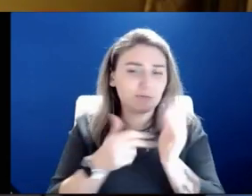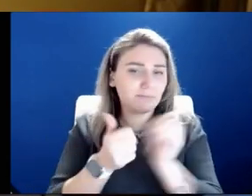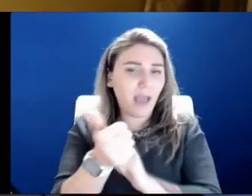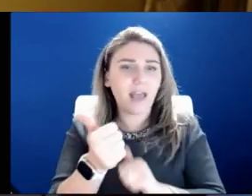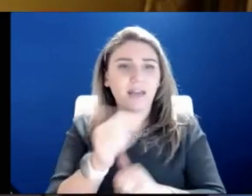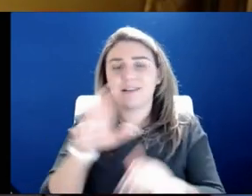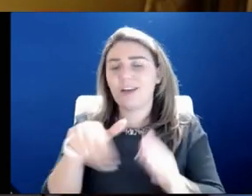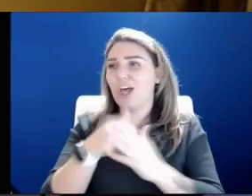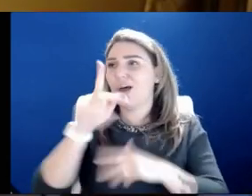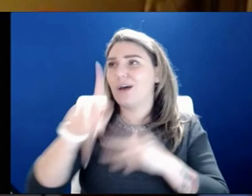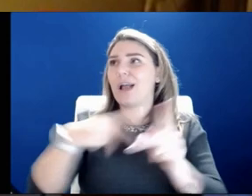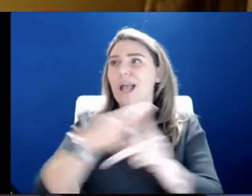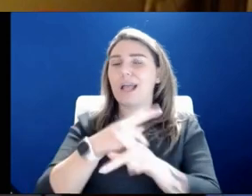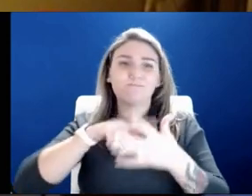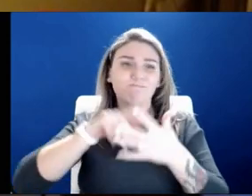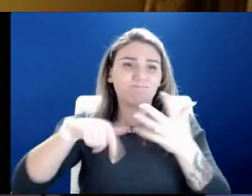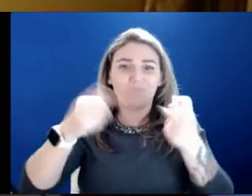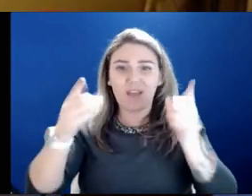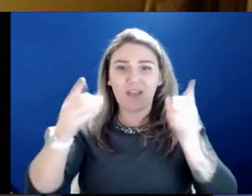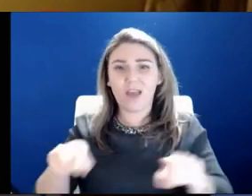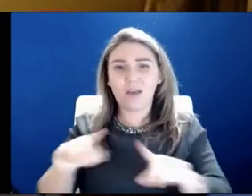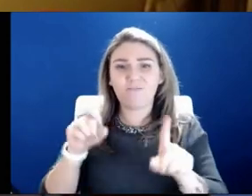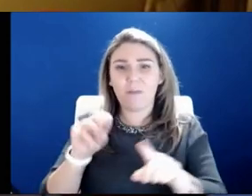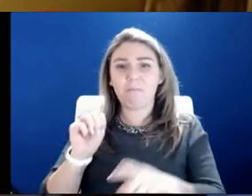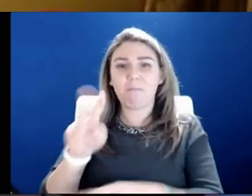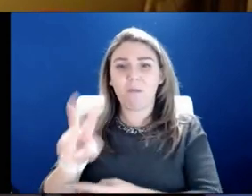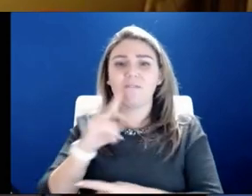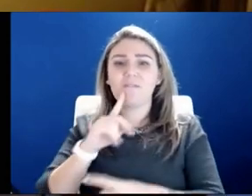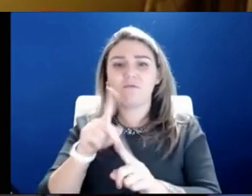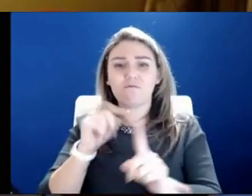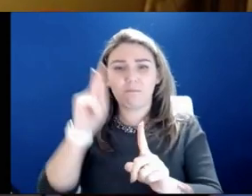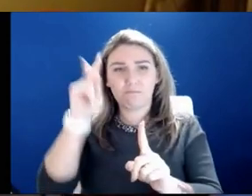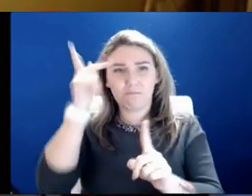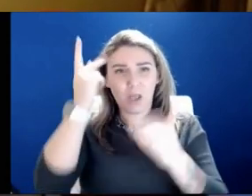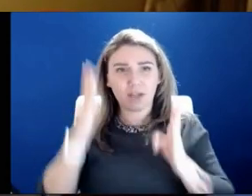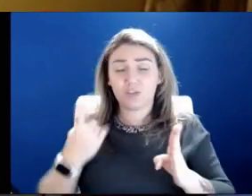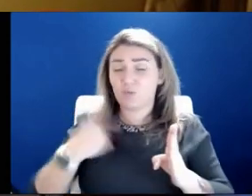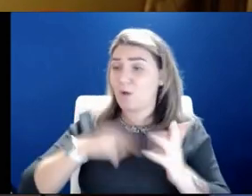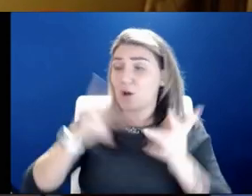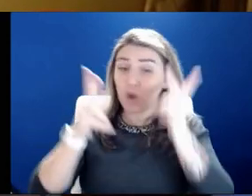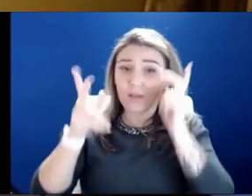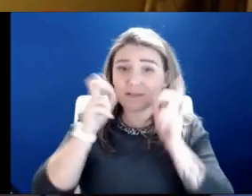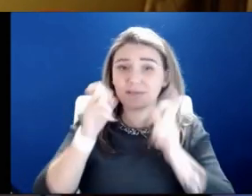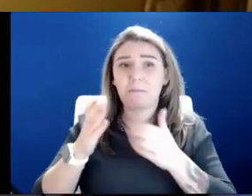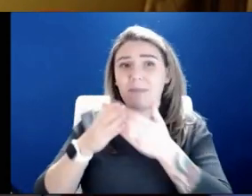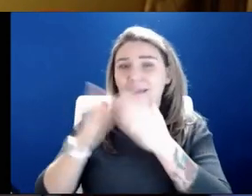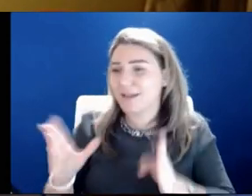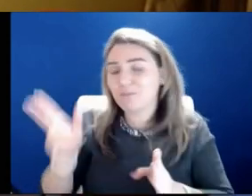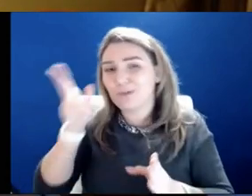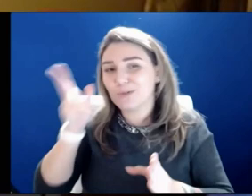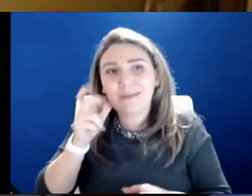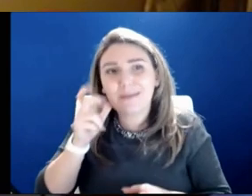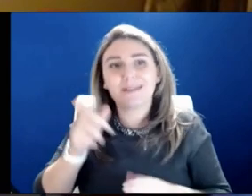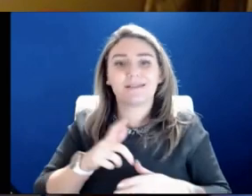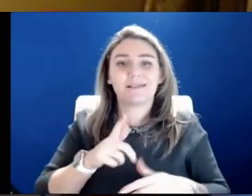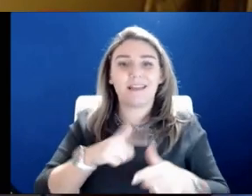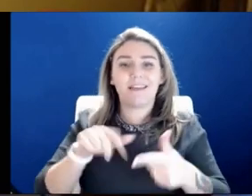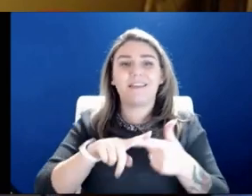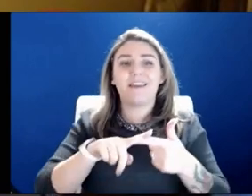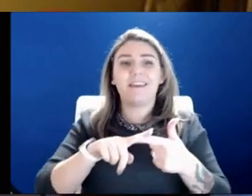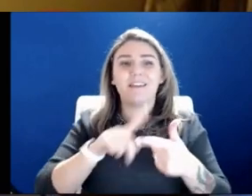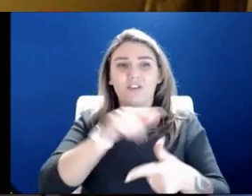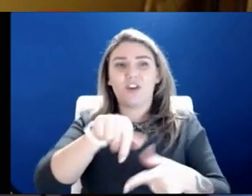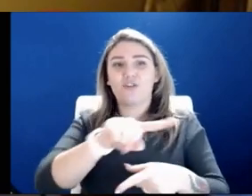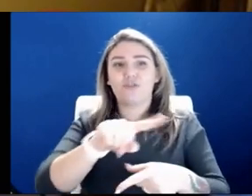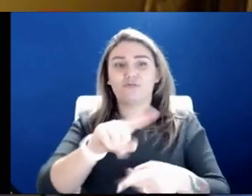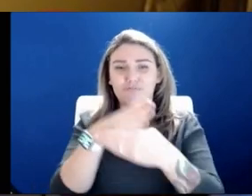types of other things coming sometimes from our politicians, we're listening and my neighbors are listening and they're sharing that information.